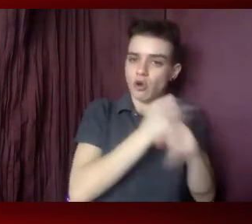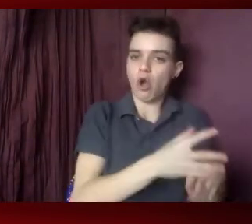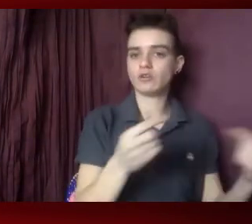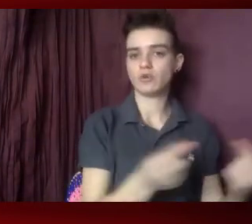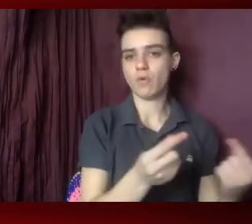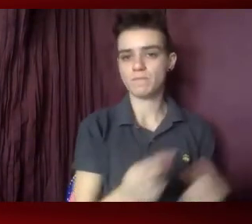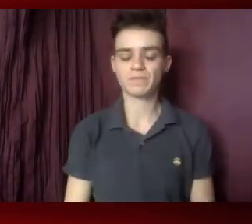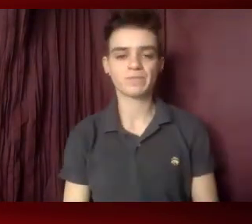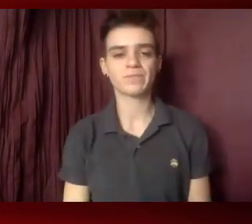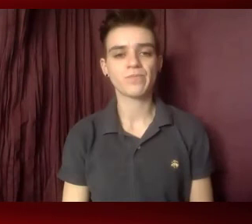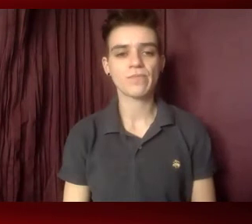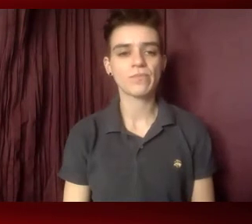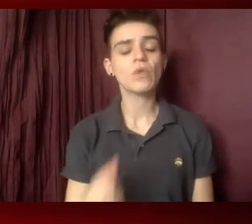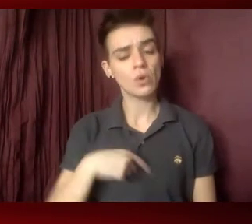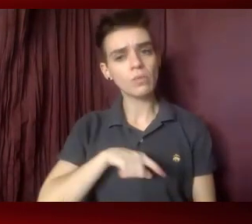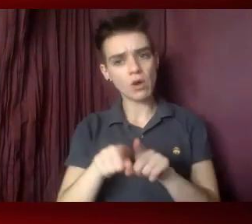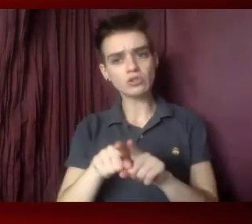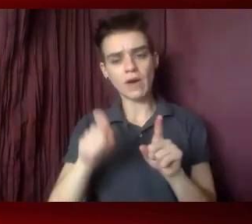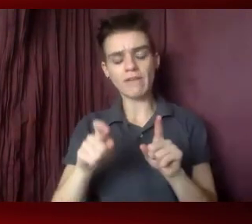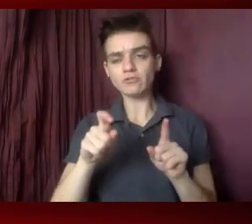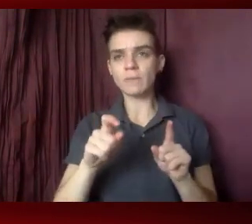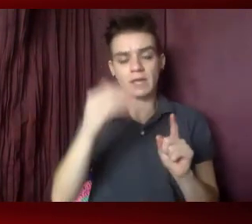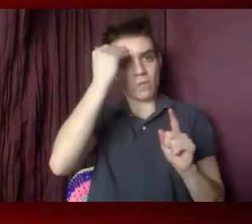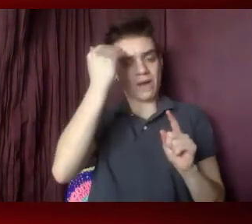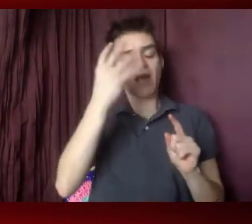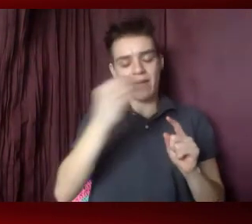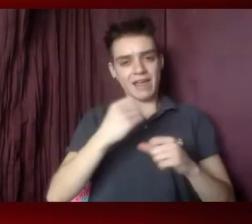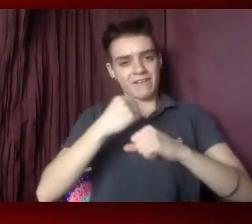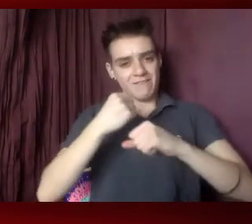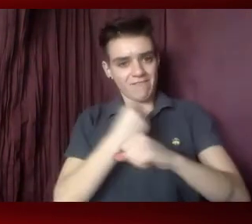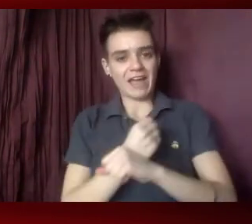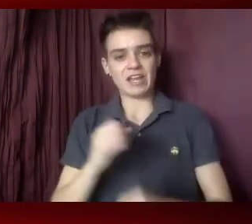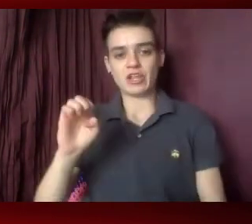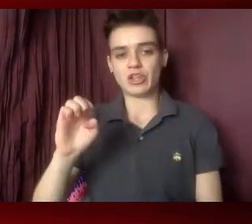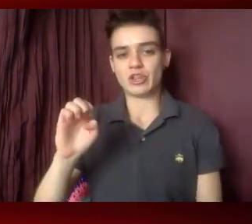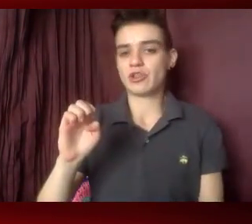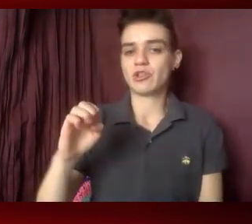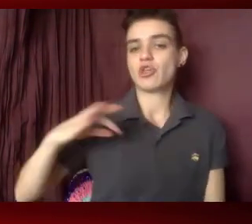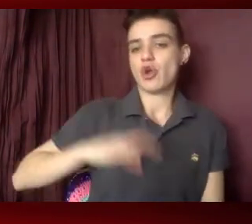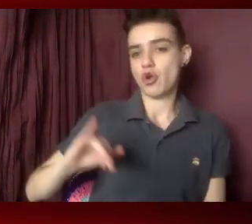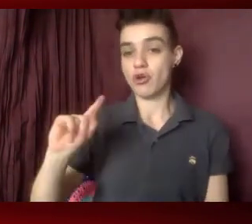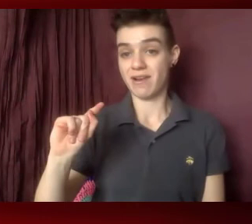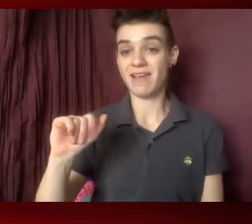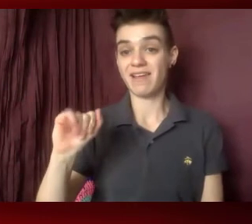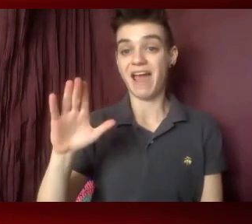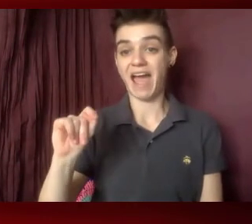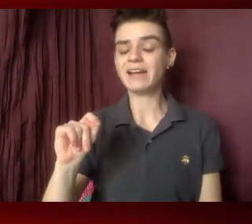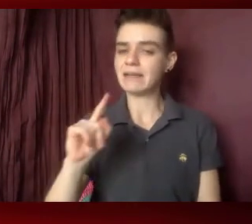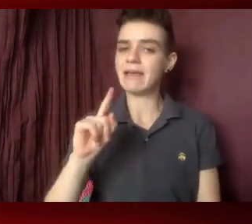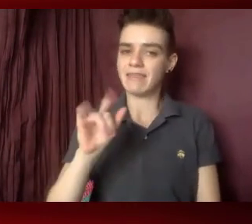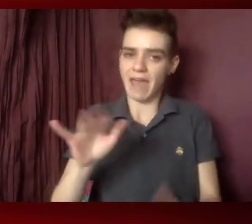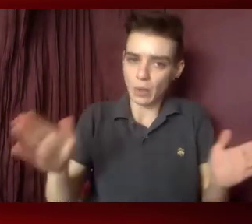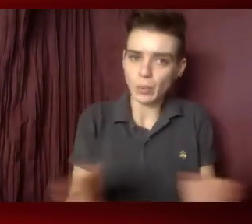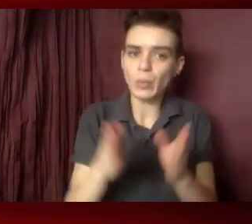We must also be alert and fight the passage of the EARNIT Act that incentivizes private internet platforms